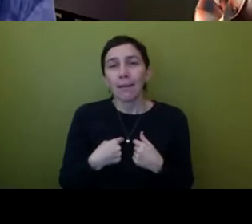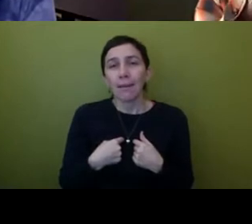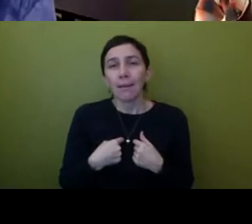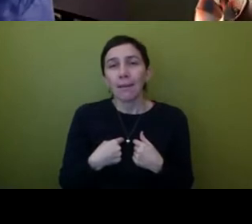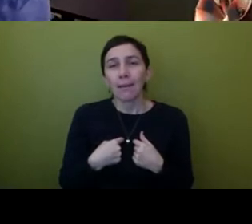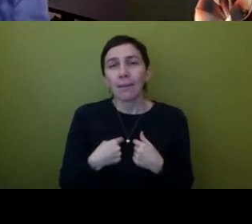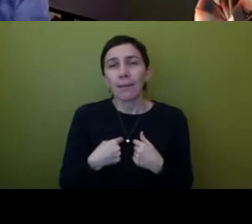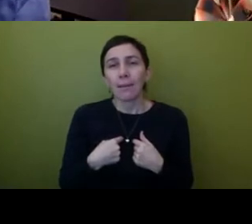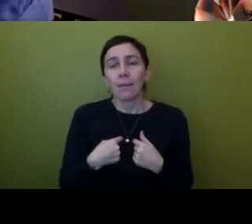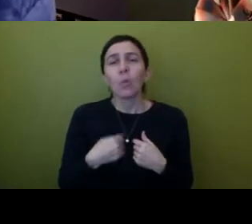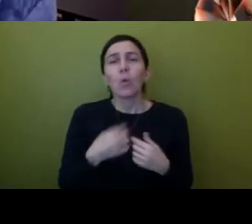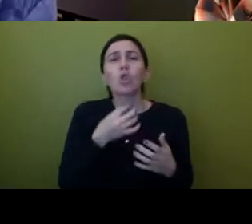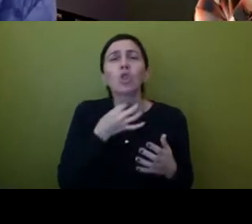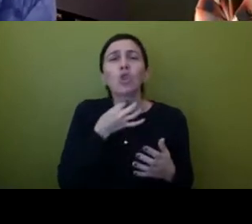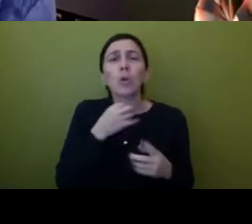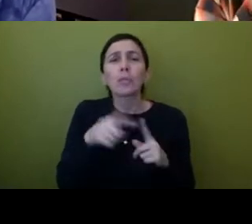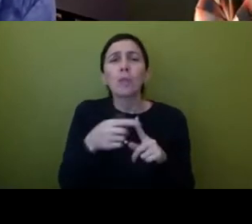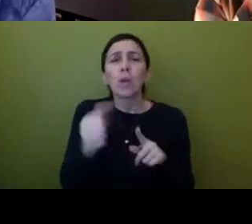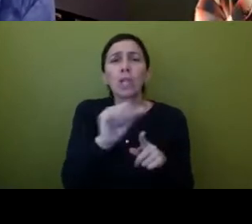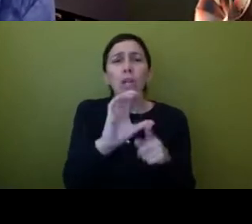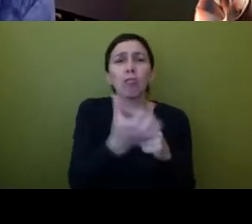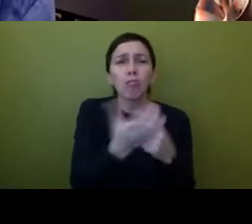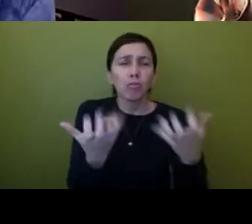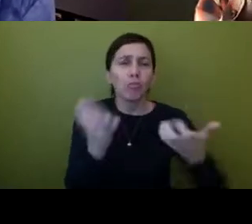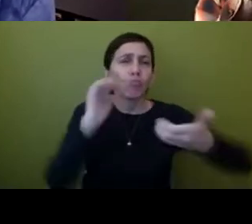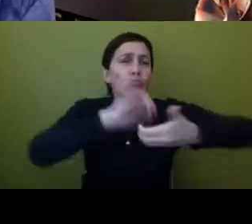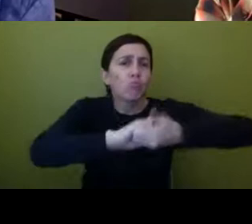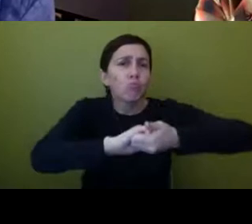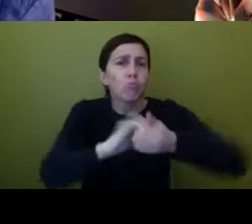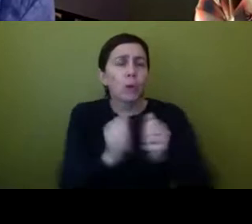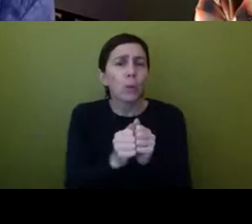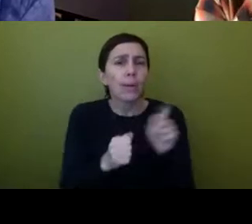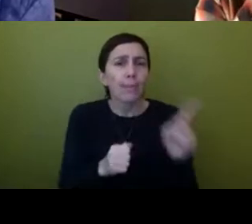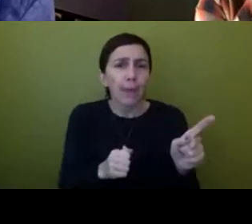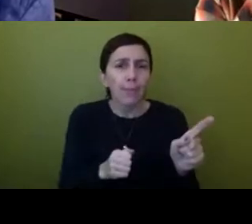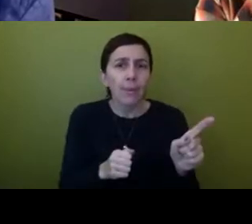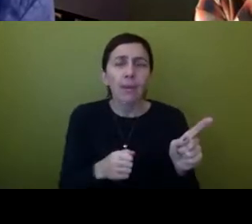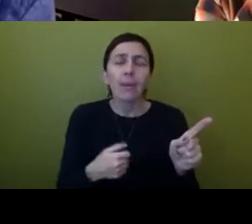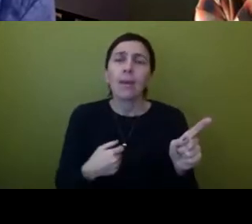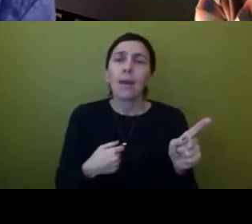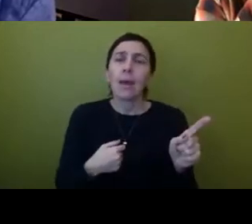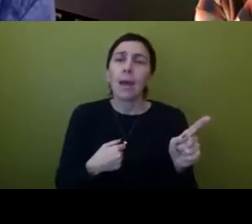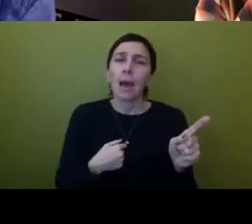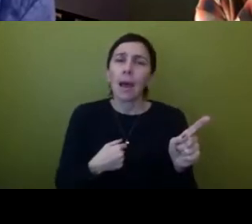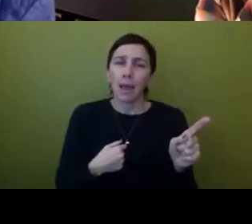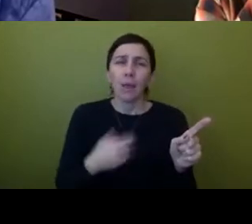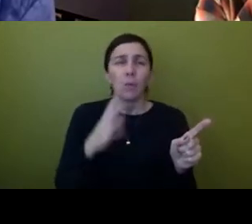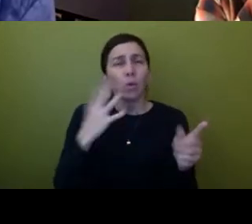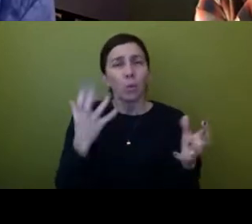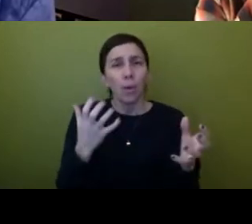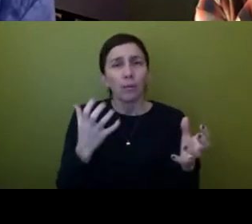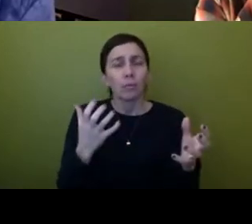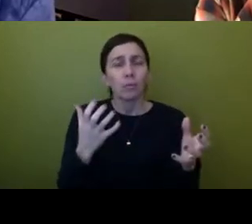culture i'm doing something with i would want to be in partnership with that